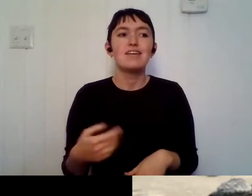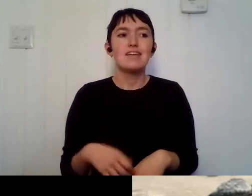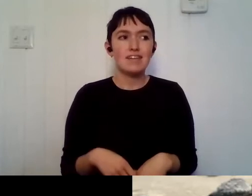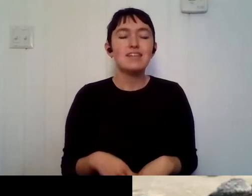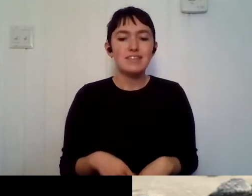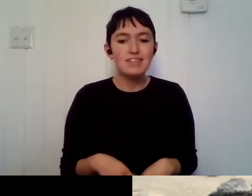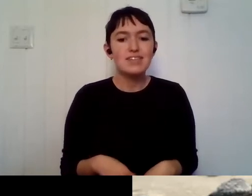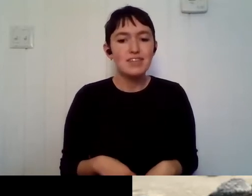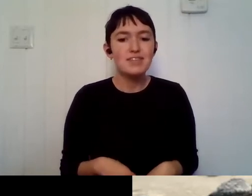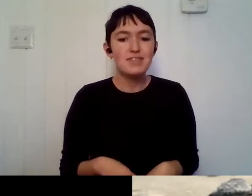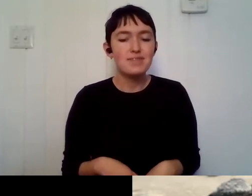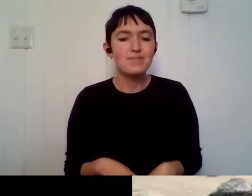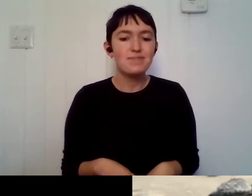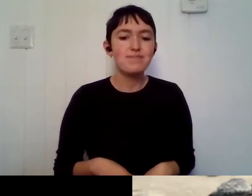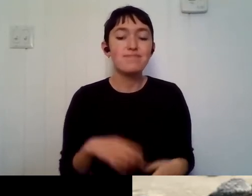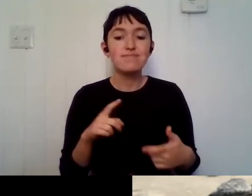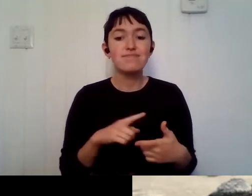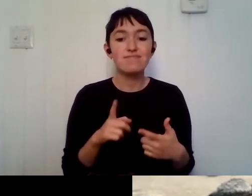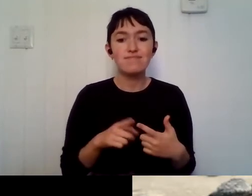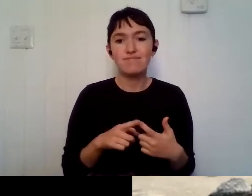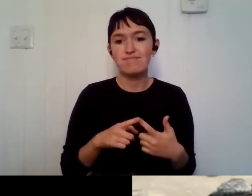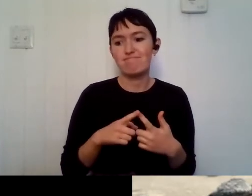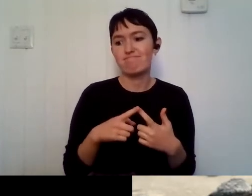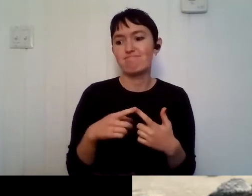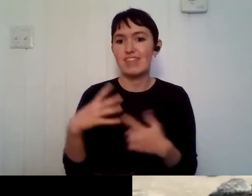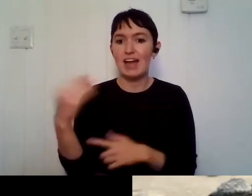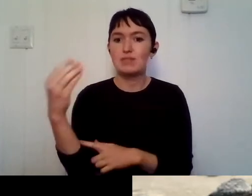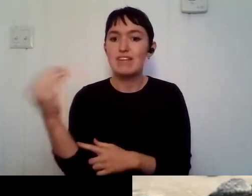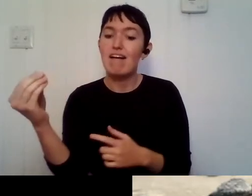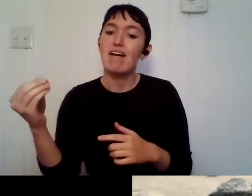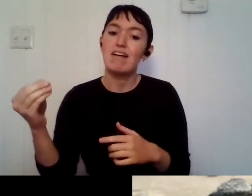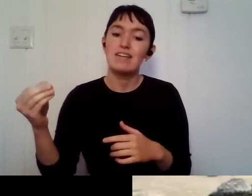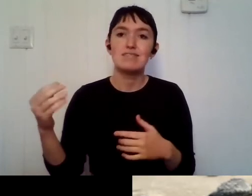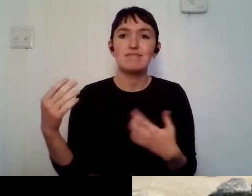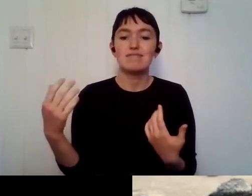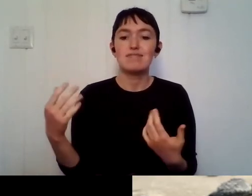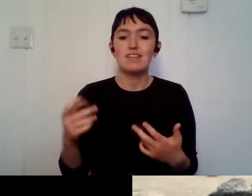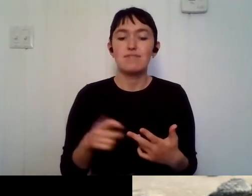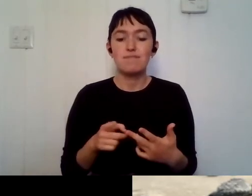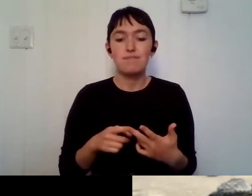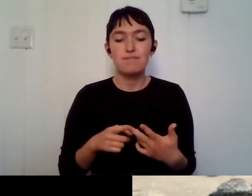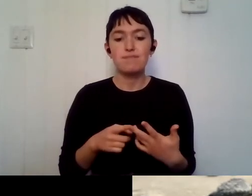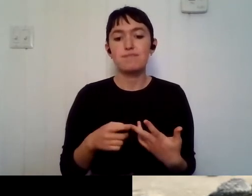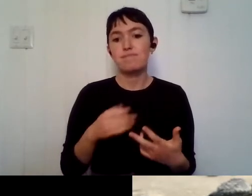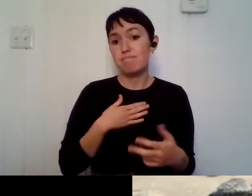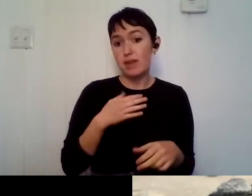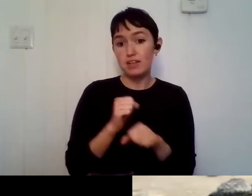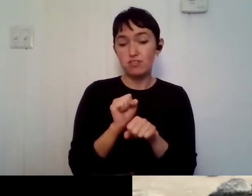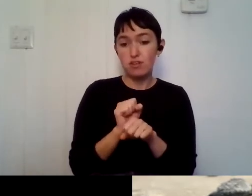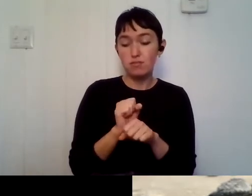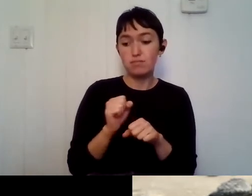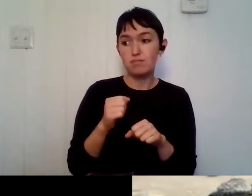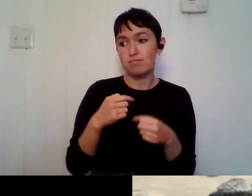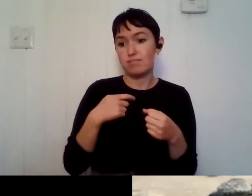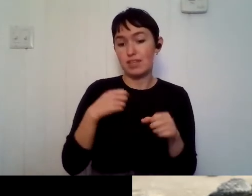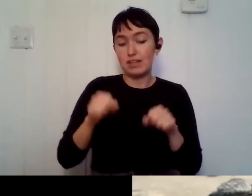and two being outside and three, um, obviously like my job takes me to many different states and sometimes other